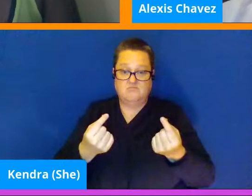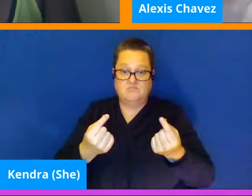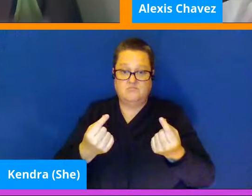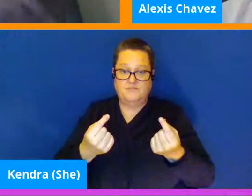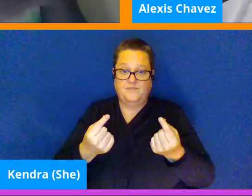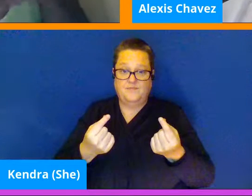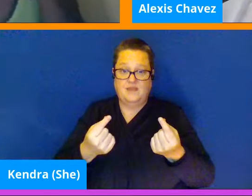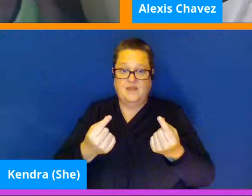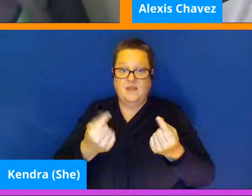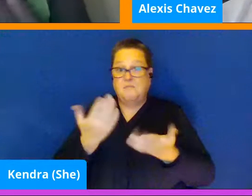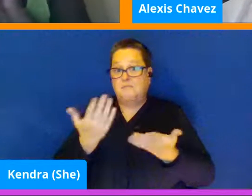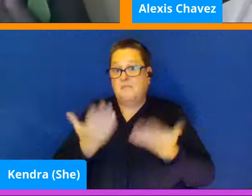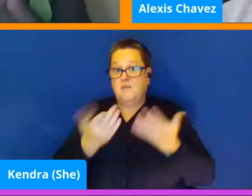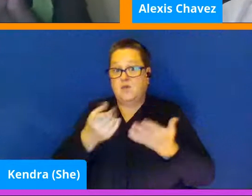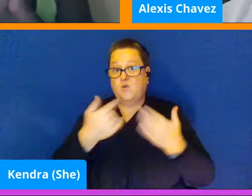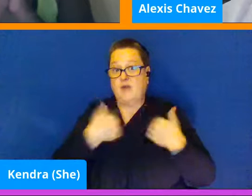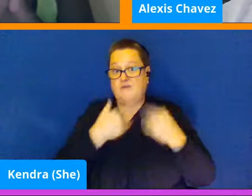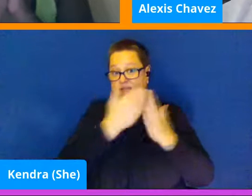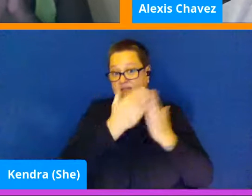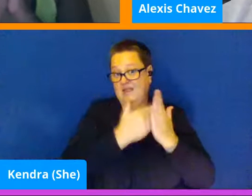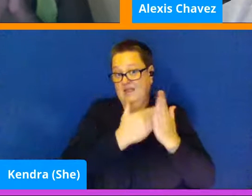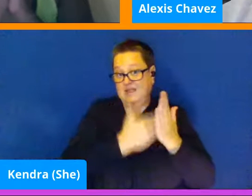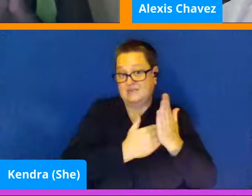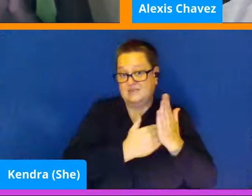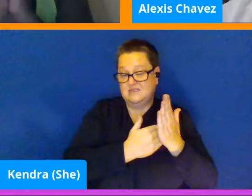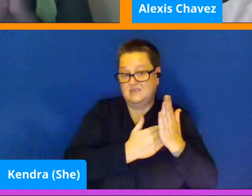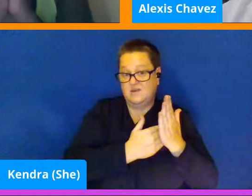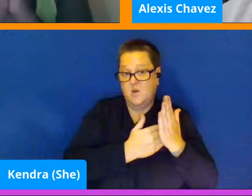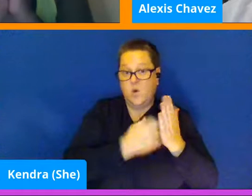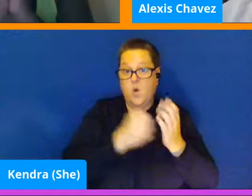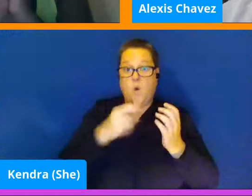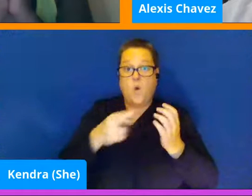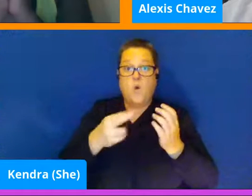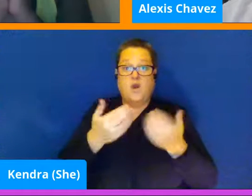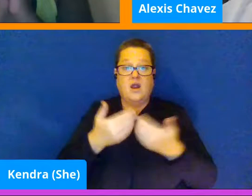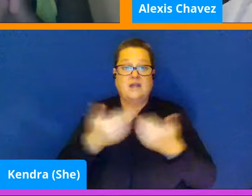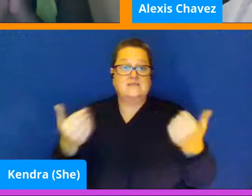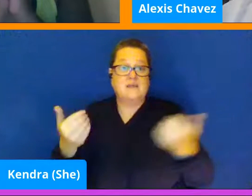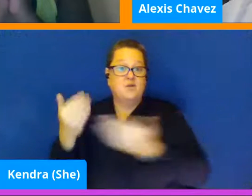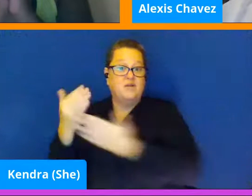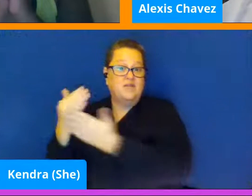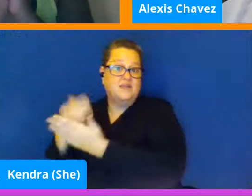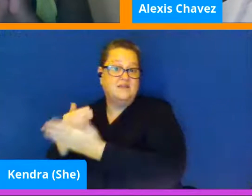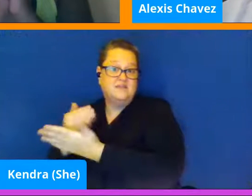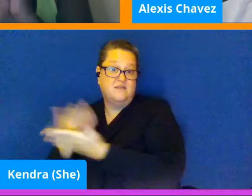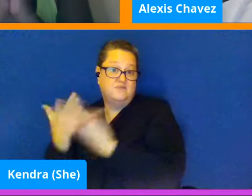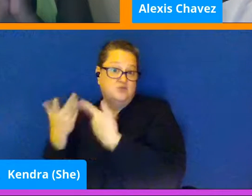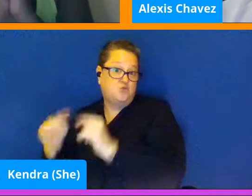to do. Maybe you even like to keep a separate list of things you would like to try. just haven't got around.